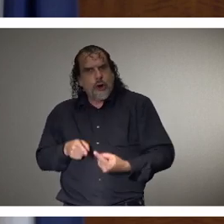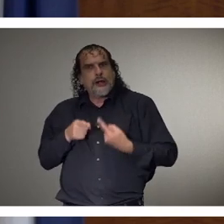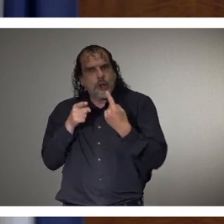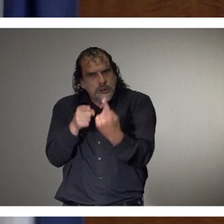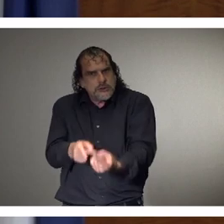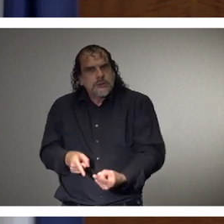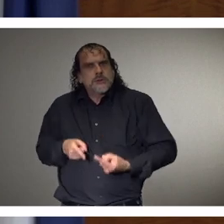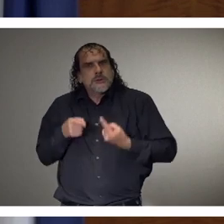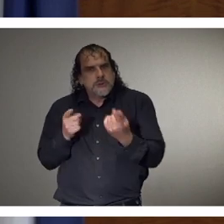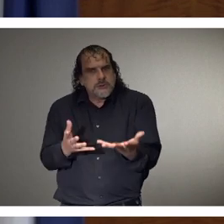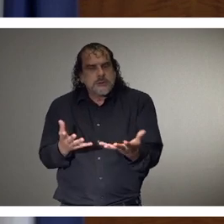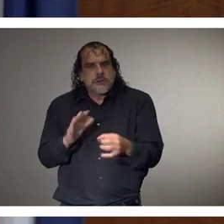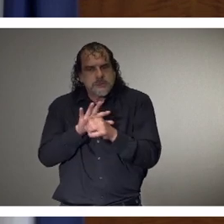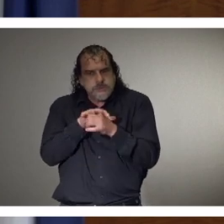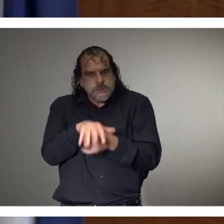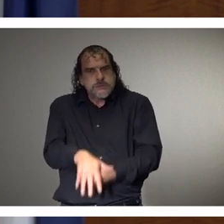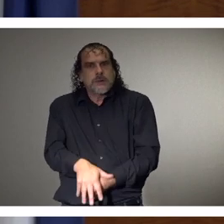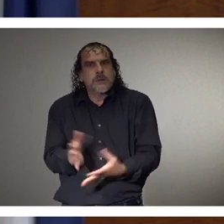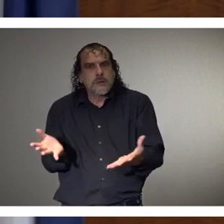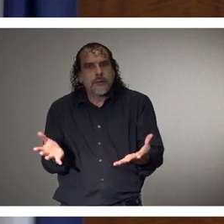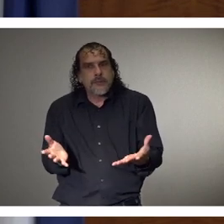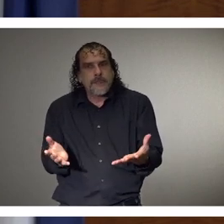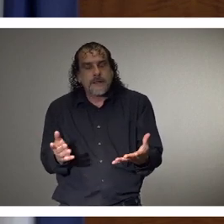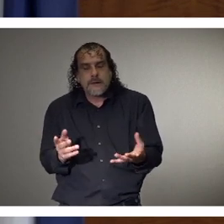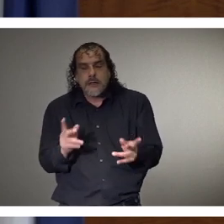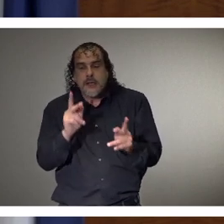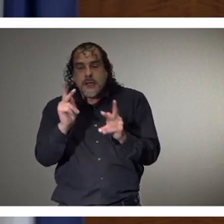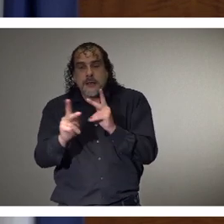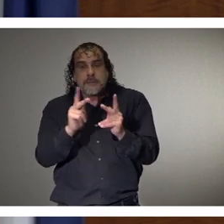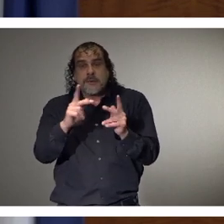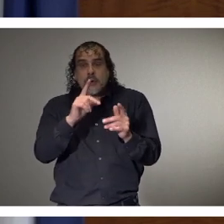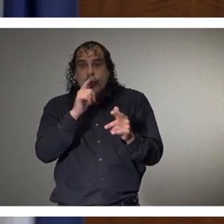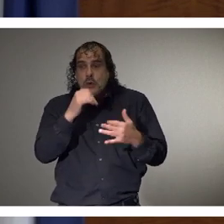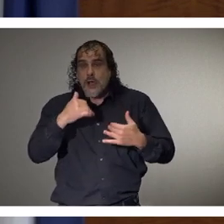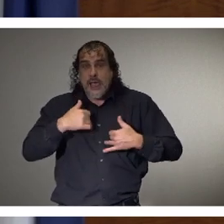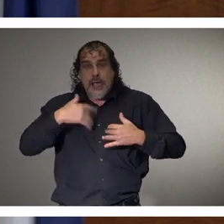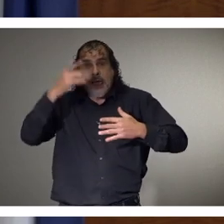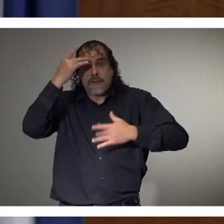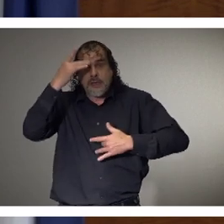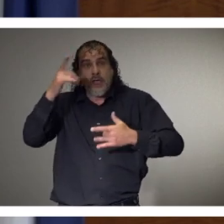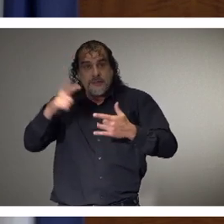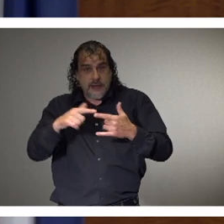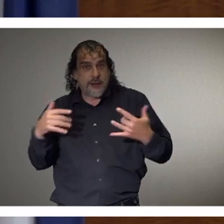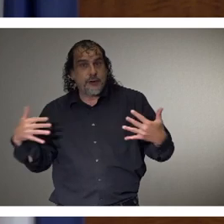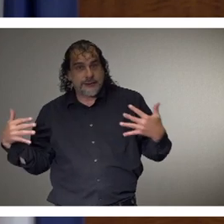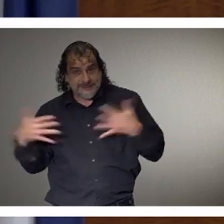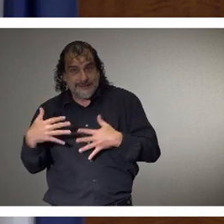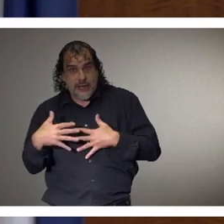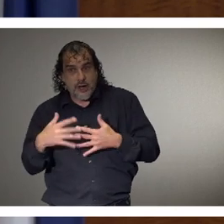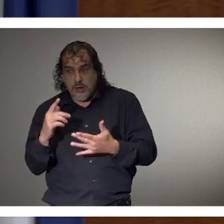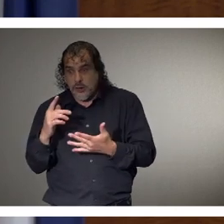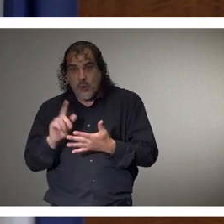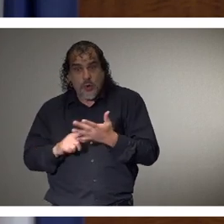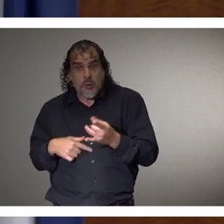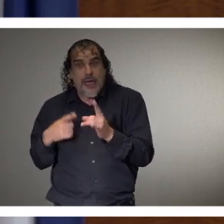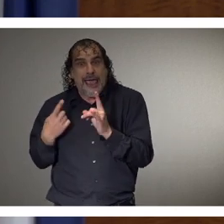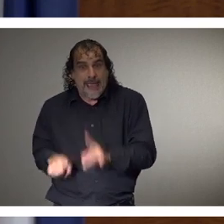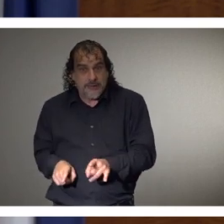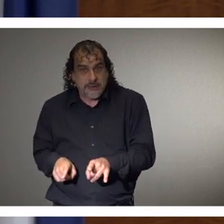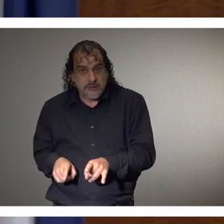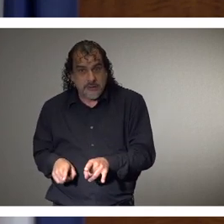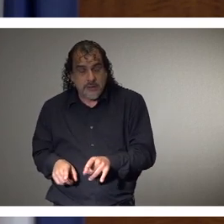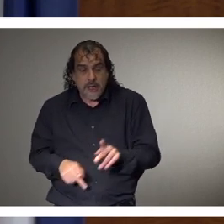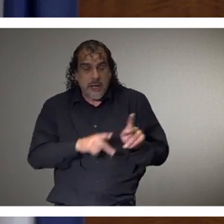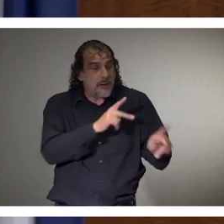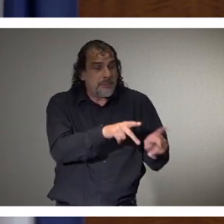You know, the, way I described it earlier today is this people who have the virus are scared of what the impact's going to be to them. People